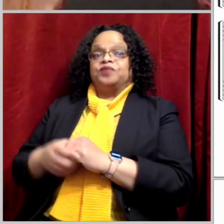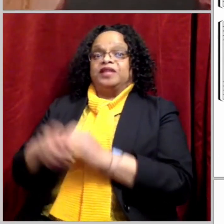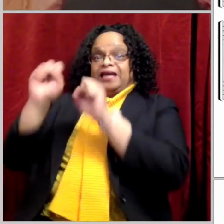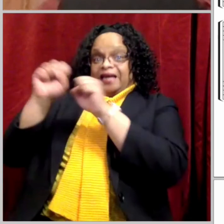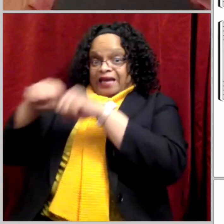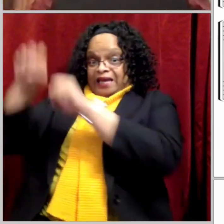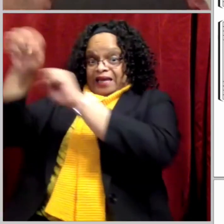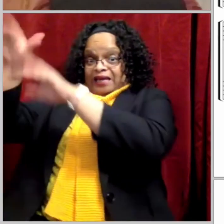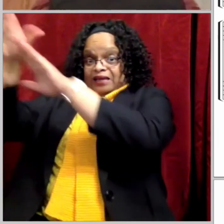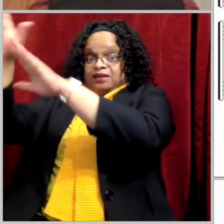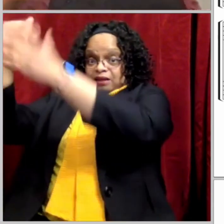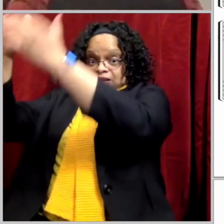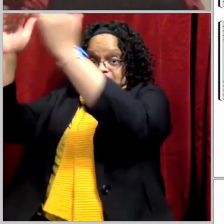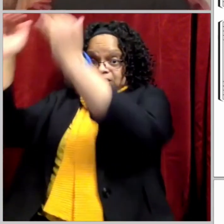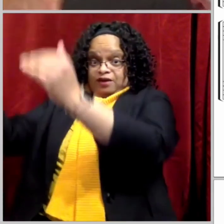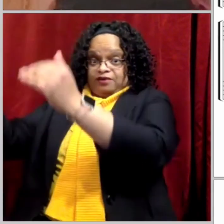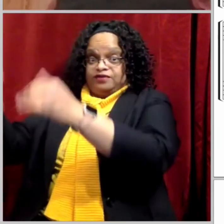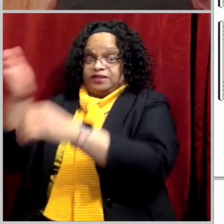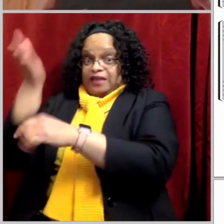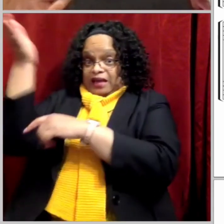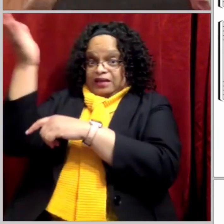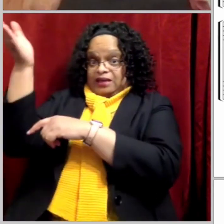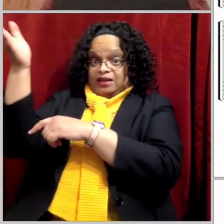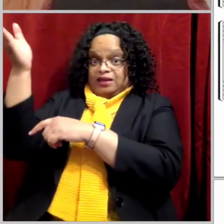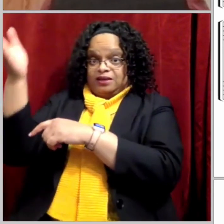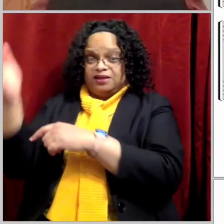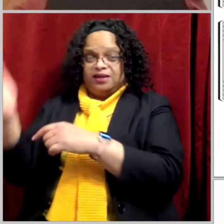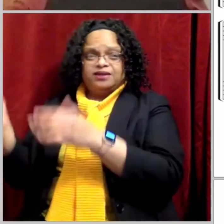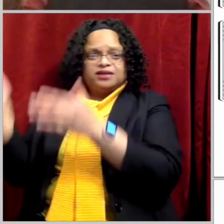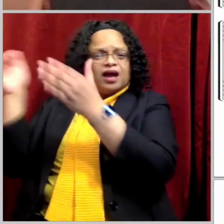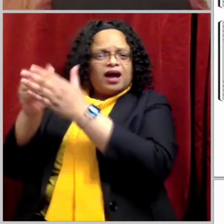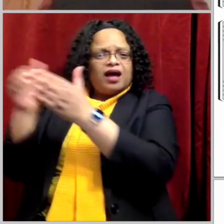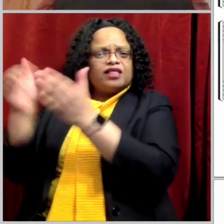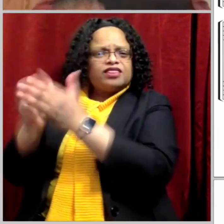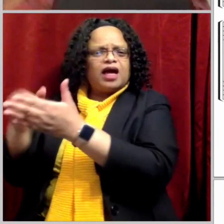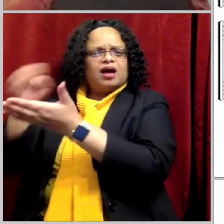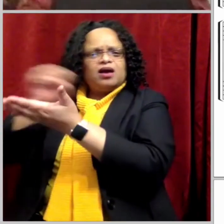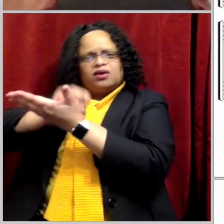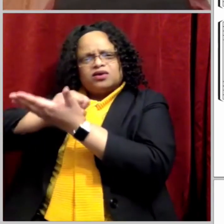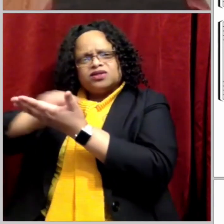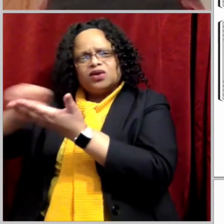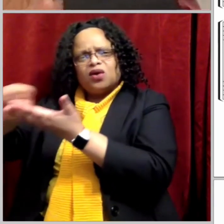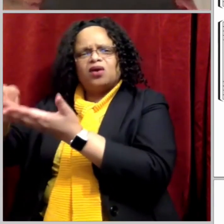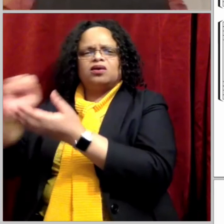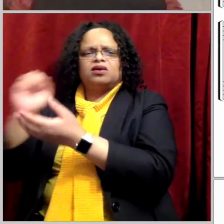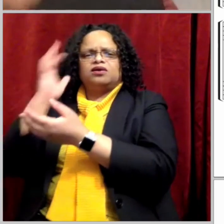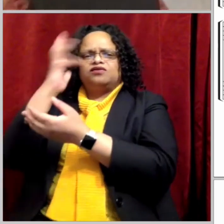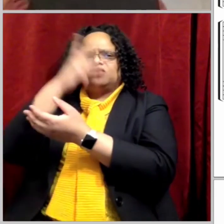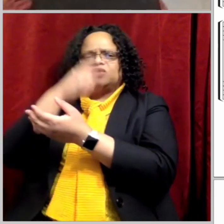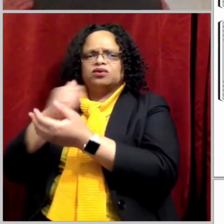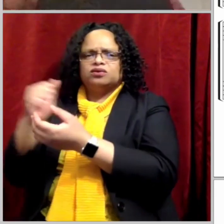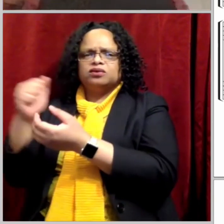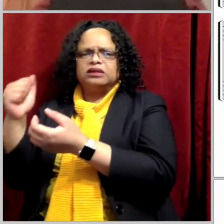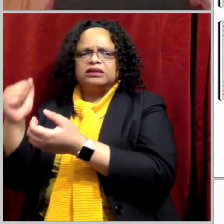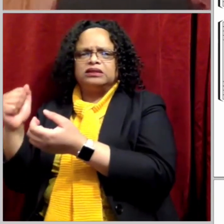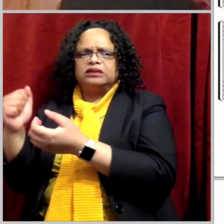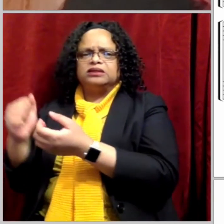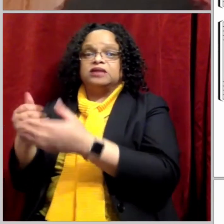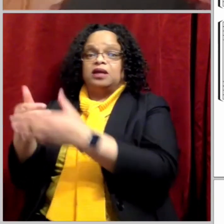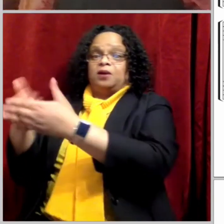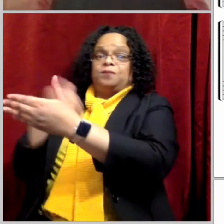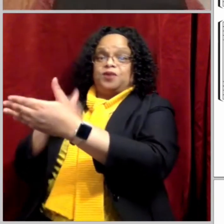The hill of Zion Beats a thousand sacred sweets